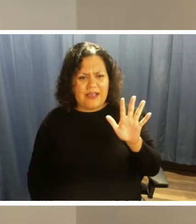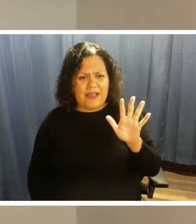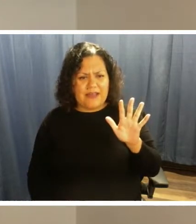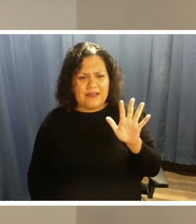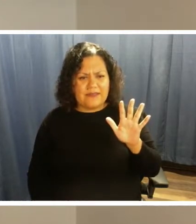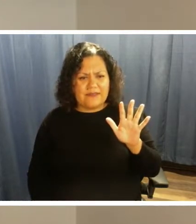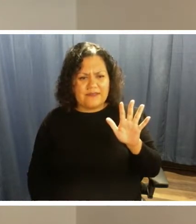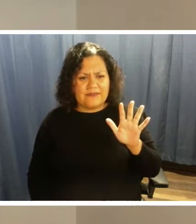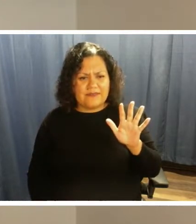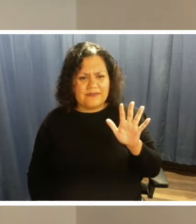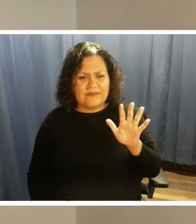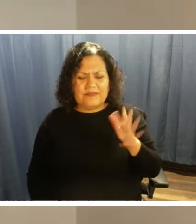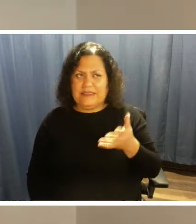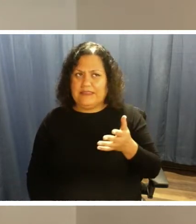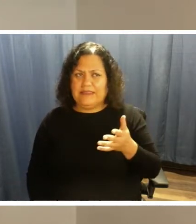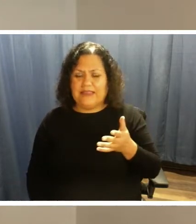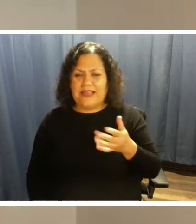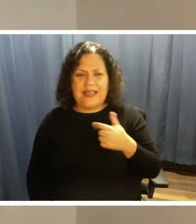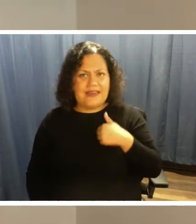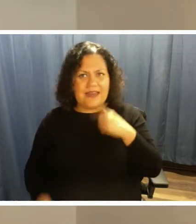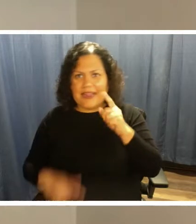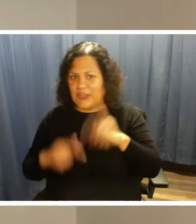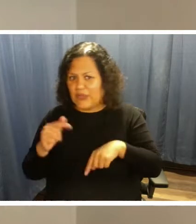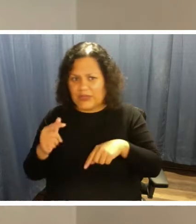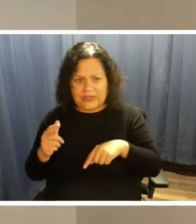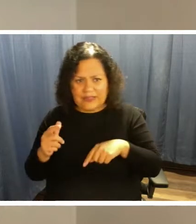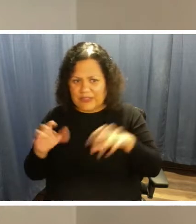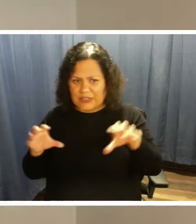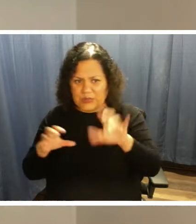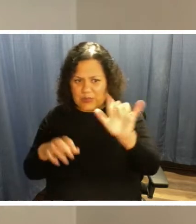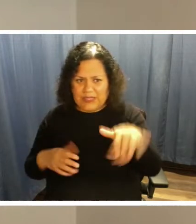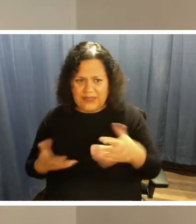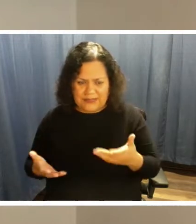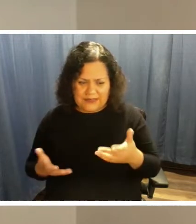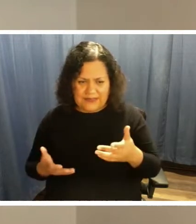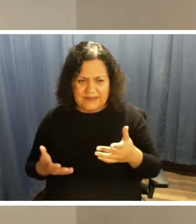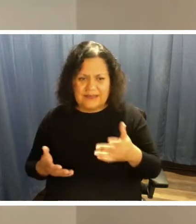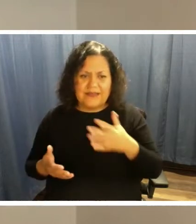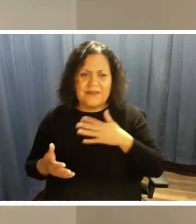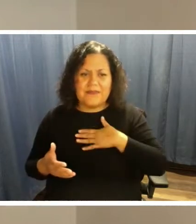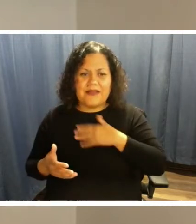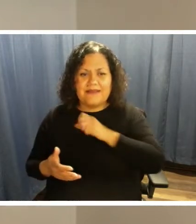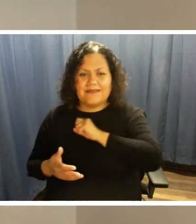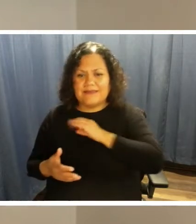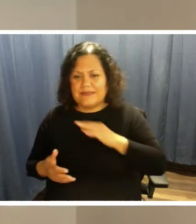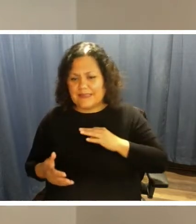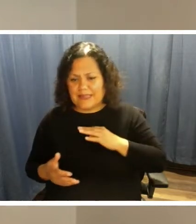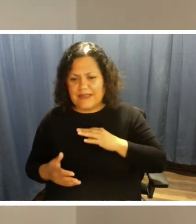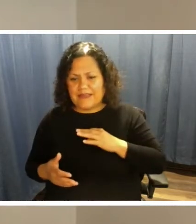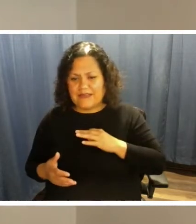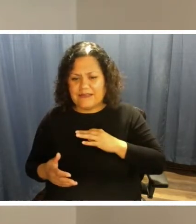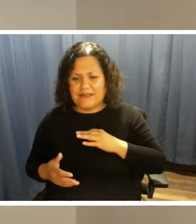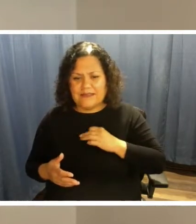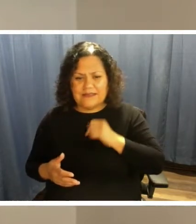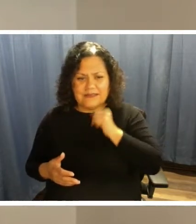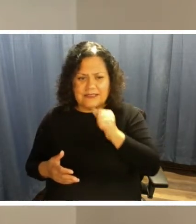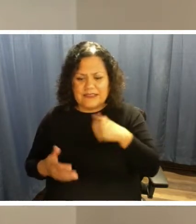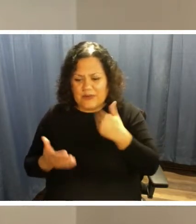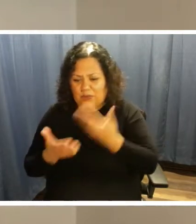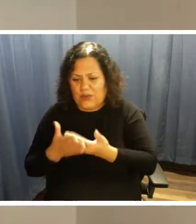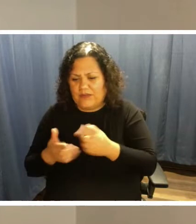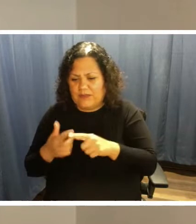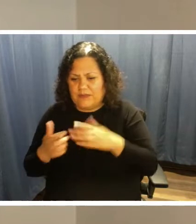And I could not, I can't do that because my staff doesn't even get to my residence